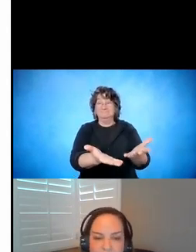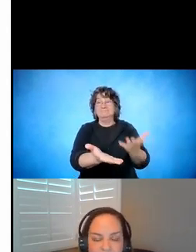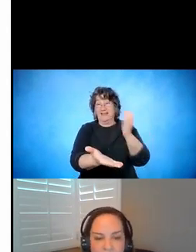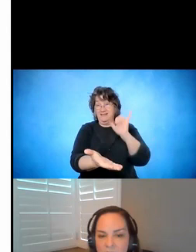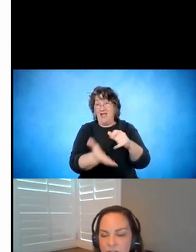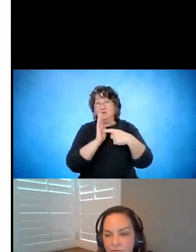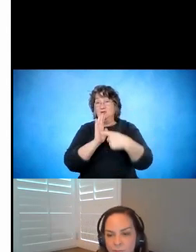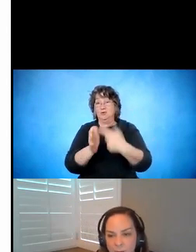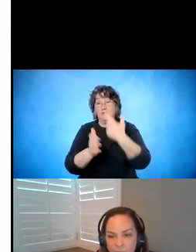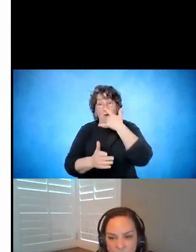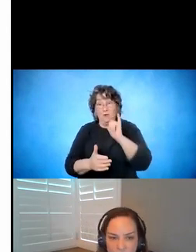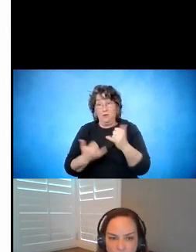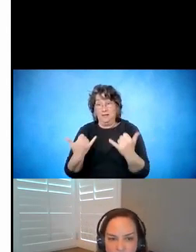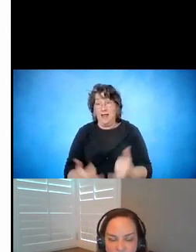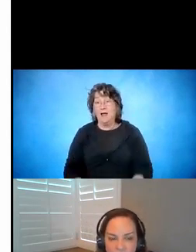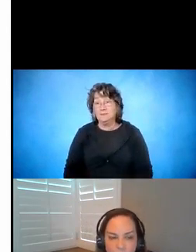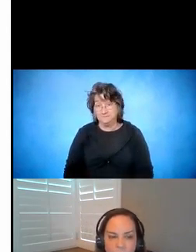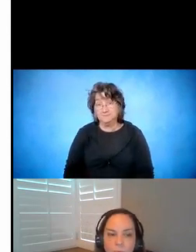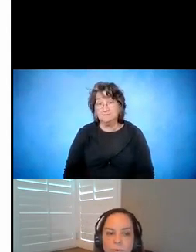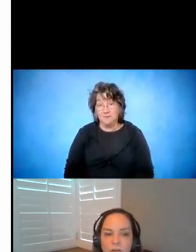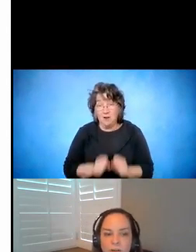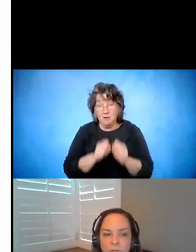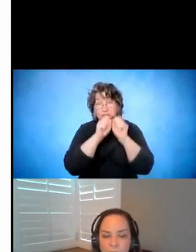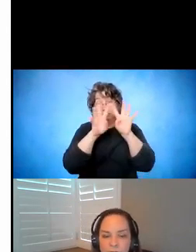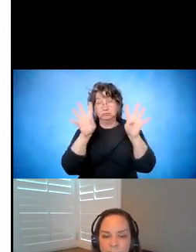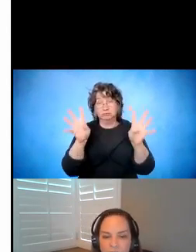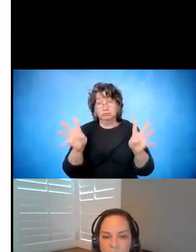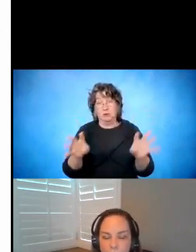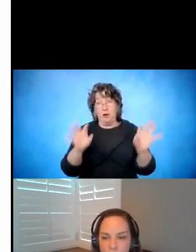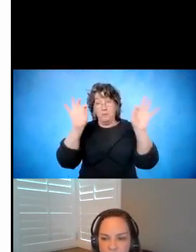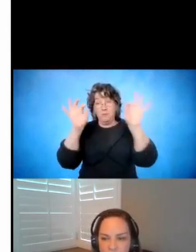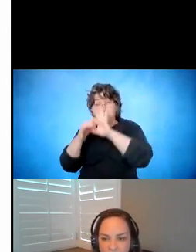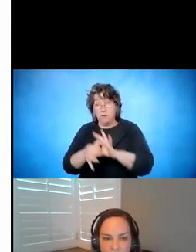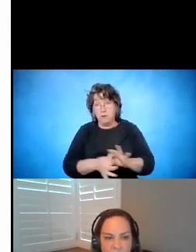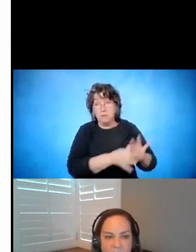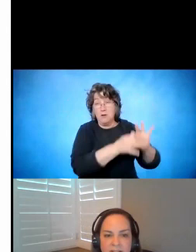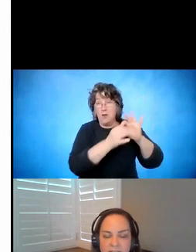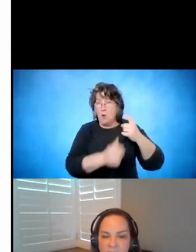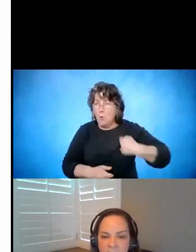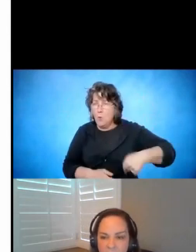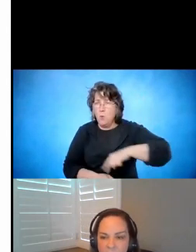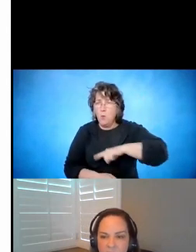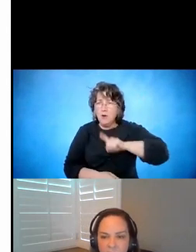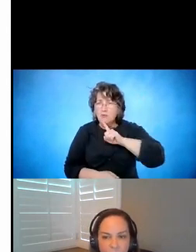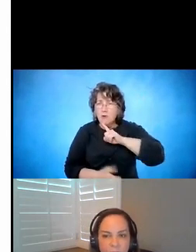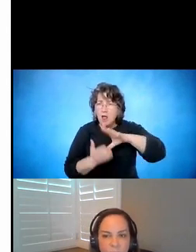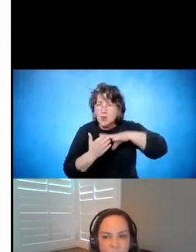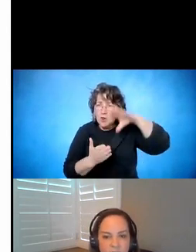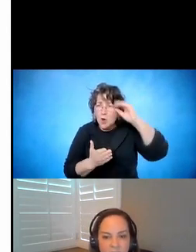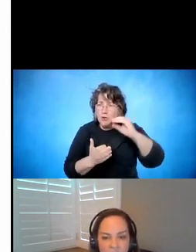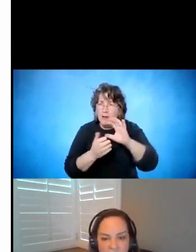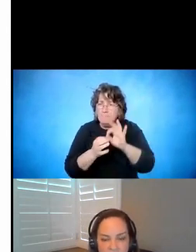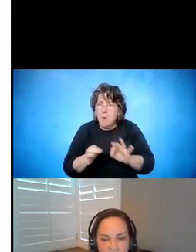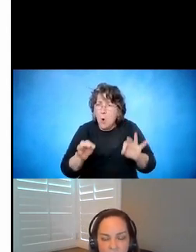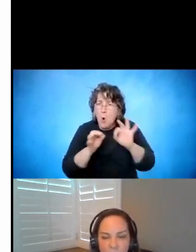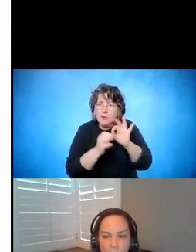All right. So from that particular project, we really learned about the importance of seeking out different community